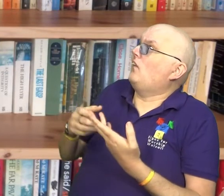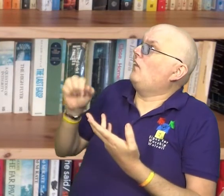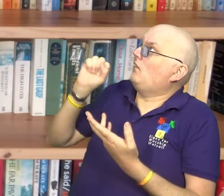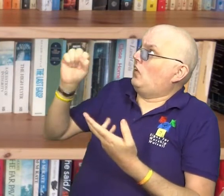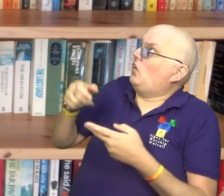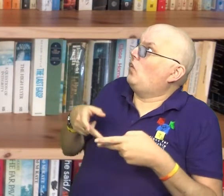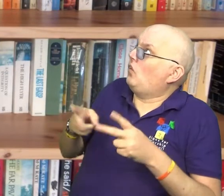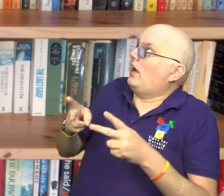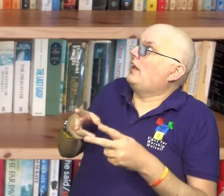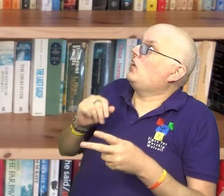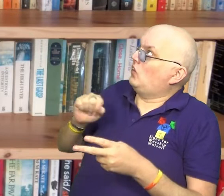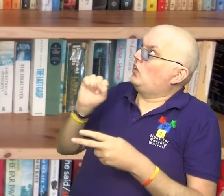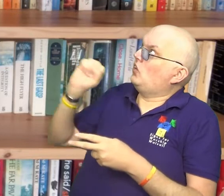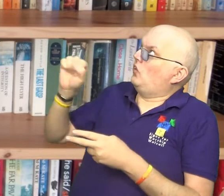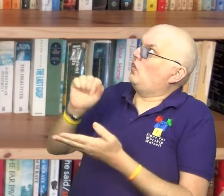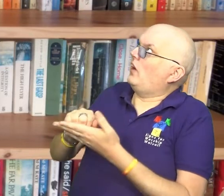seems right to him.